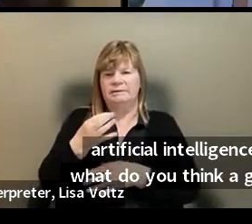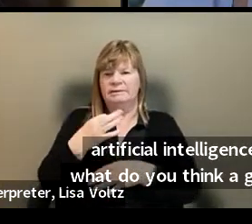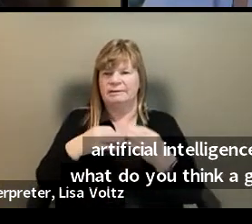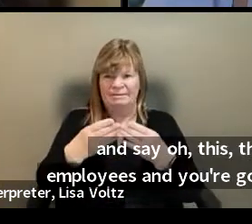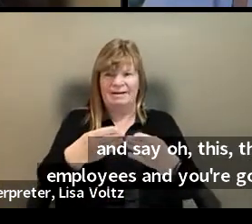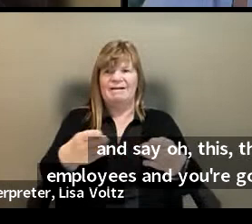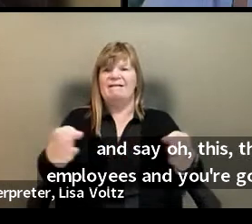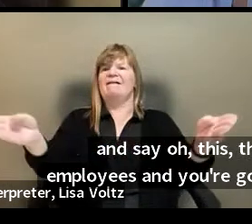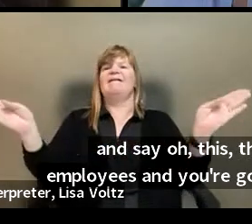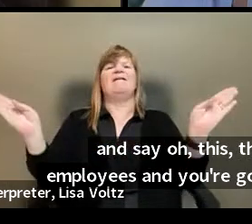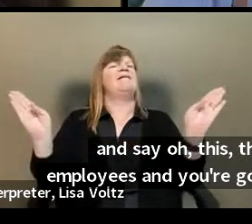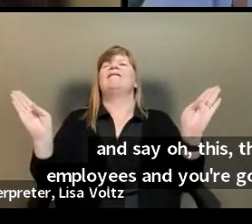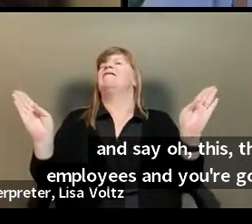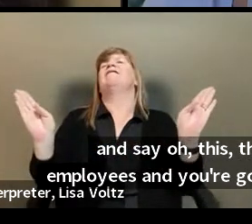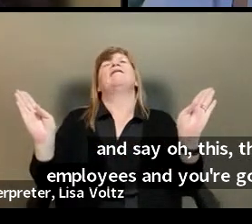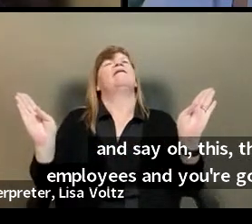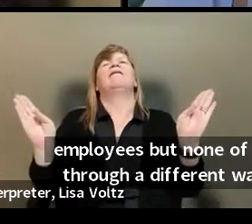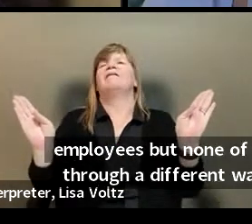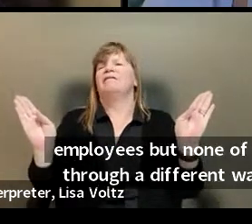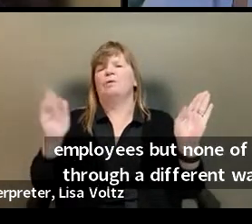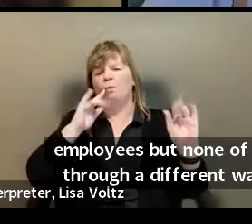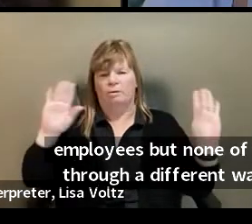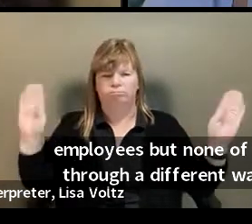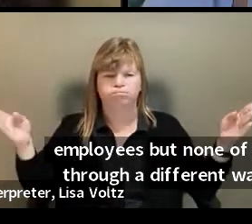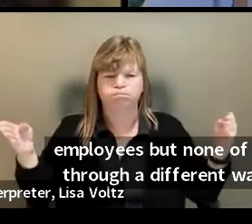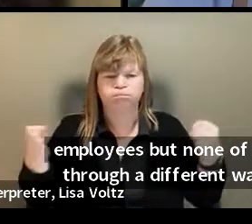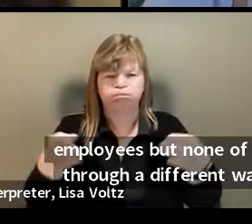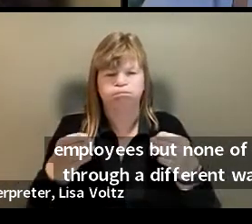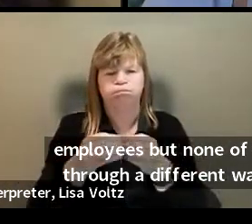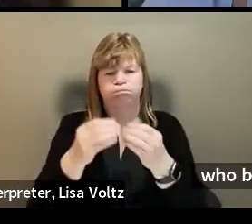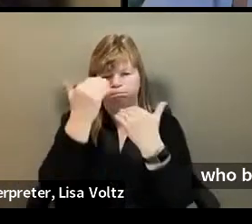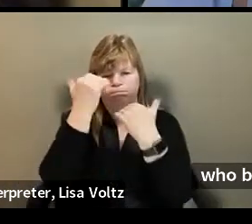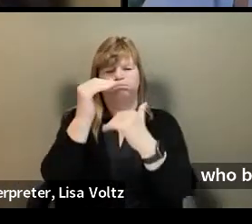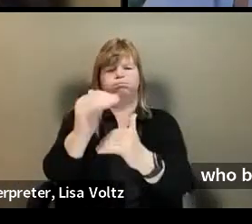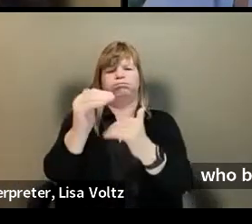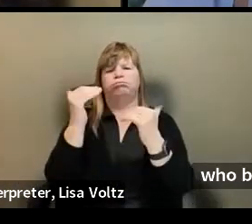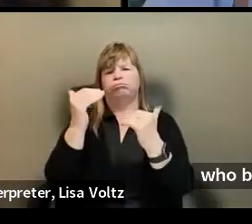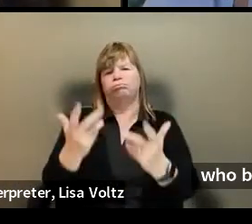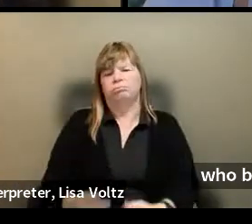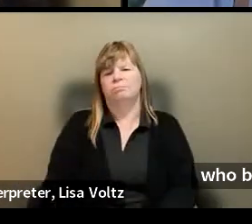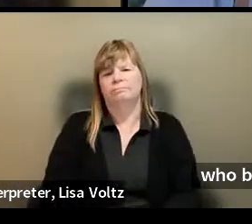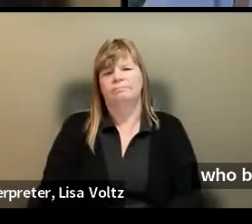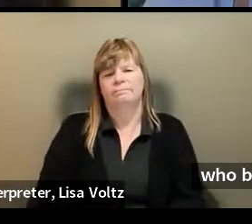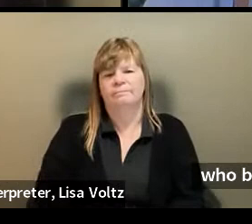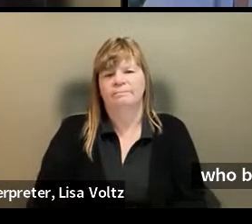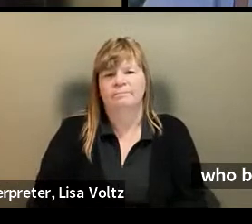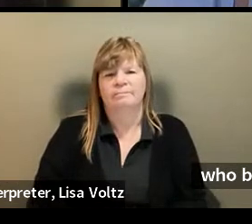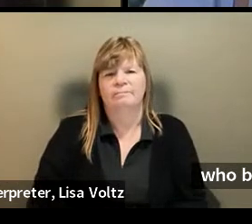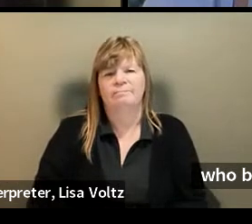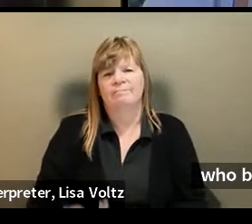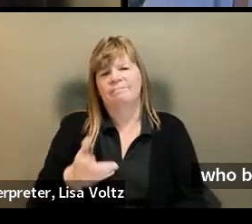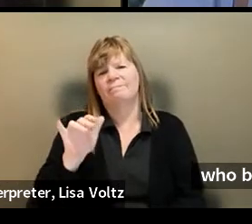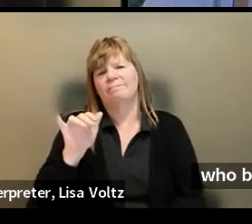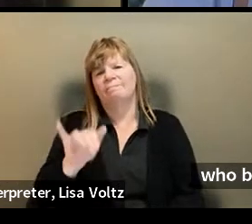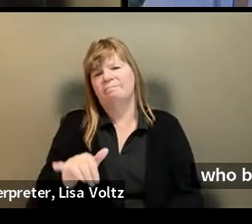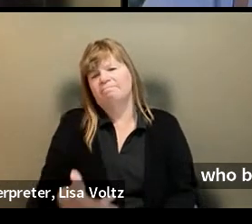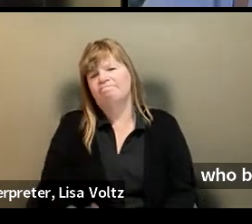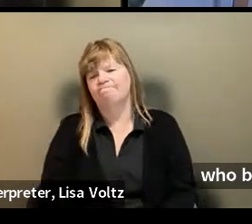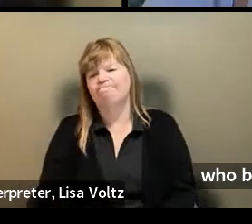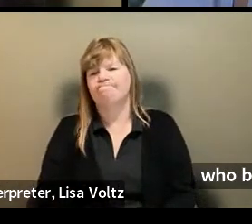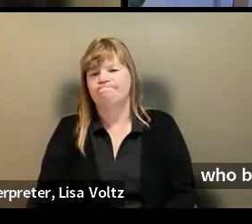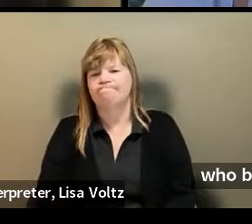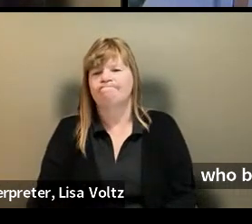AI may concretize the old ways of doing things. So that's, that's what I would say.